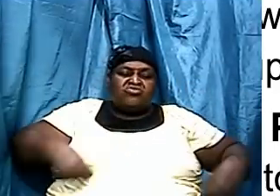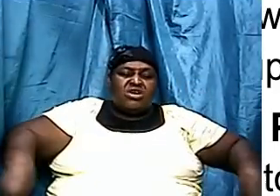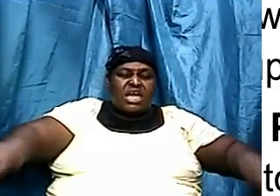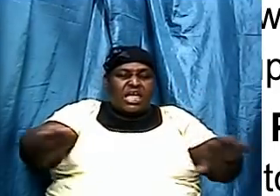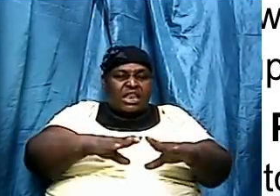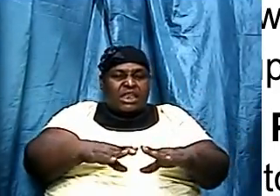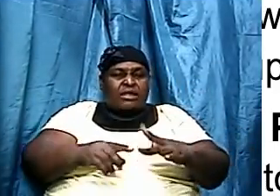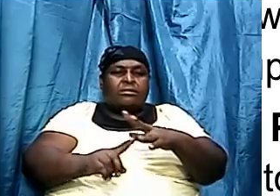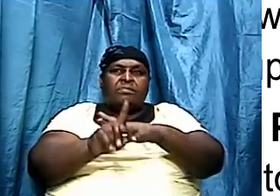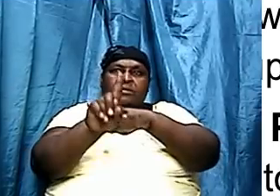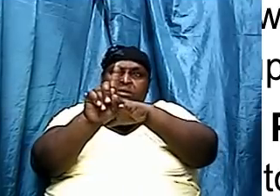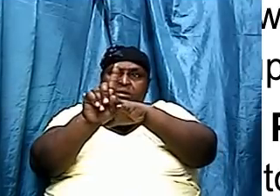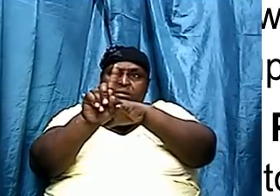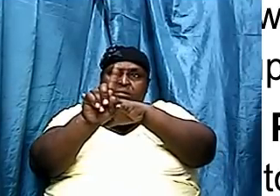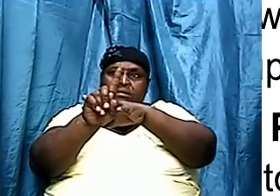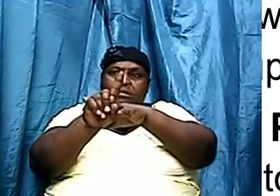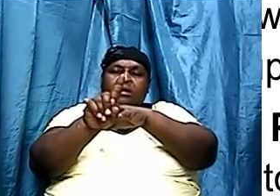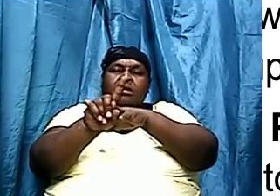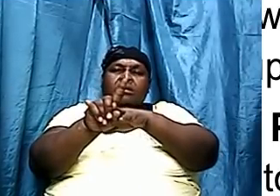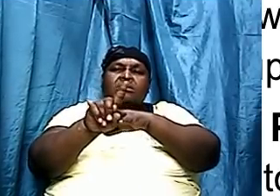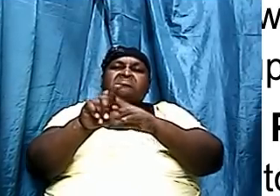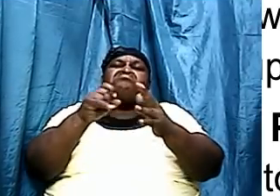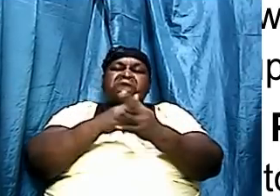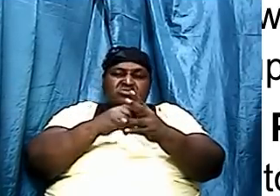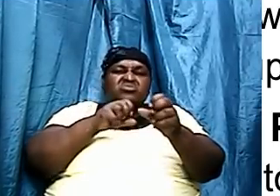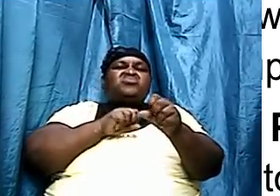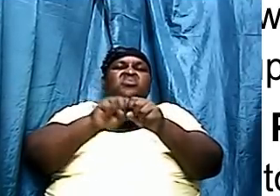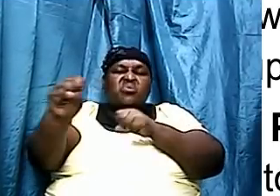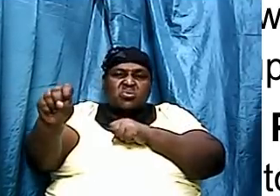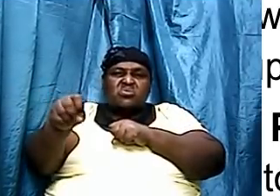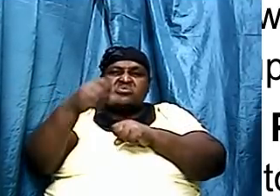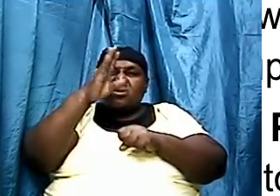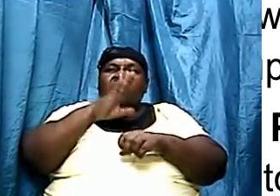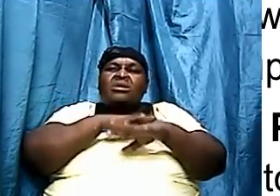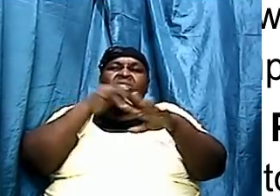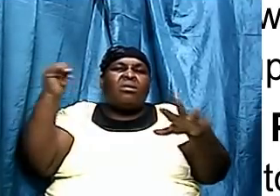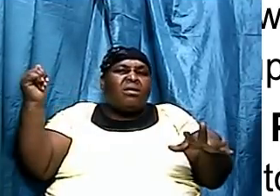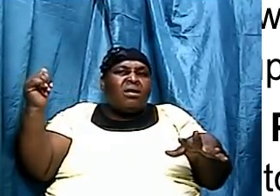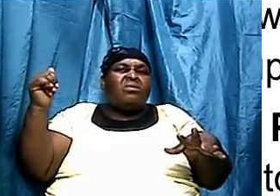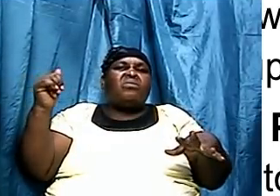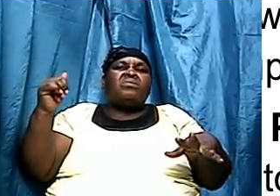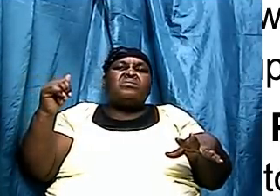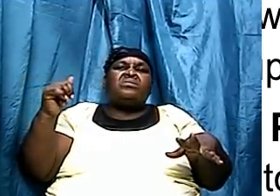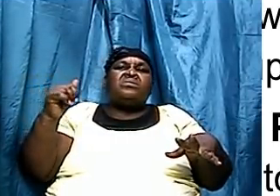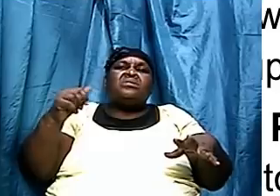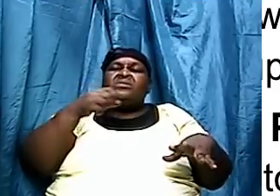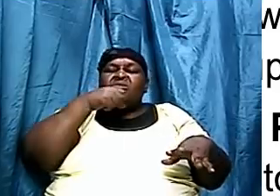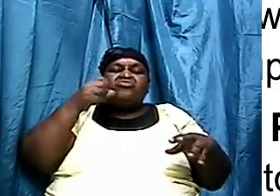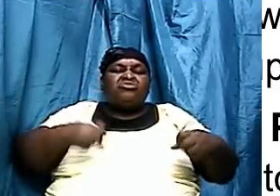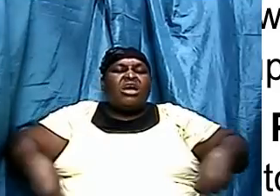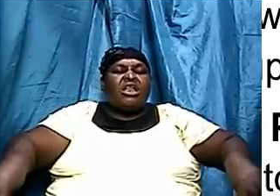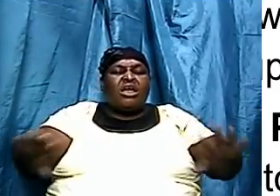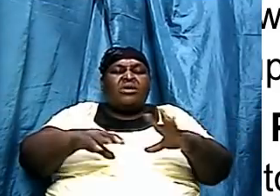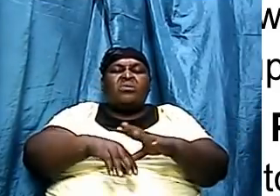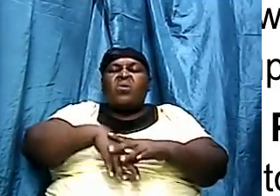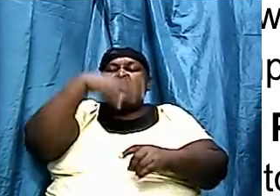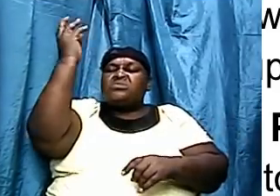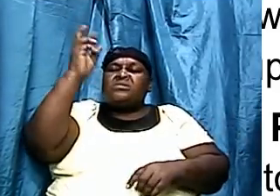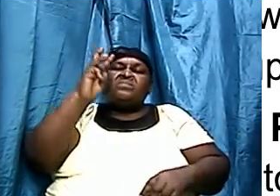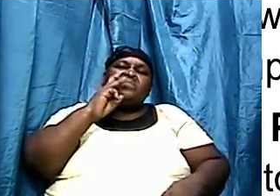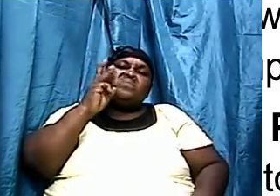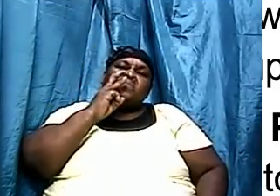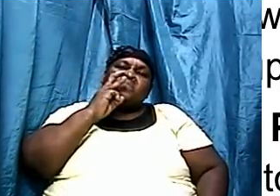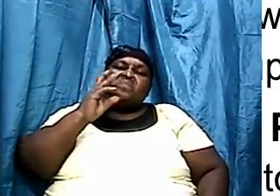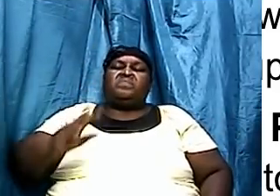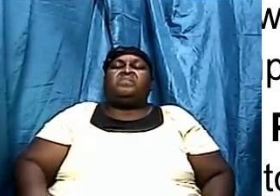so so God called out the dry land out of the water in Genesis chapter 7 verse 20 God did something again during